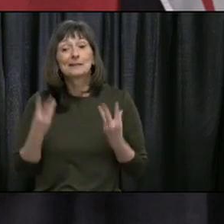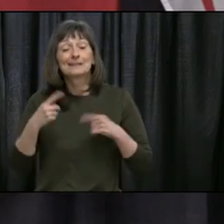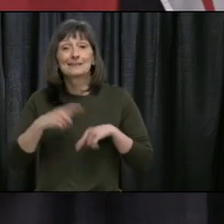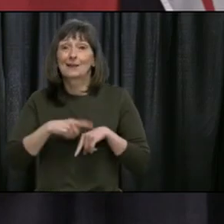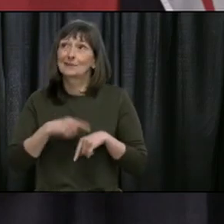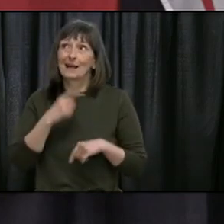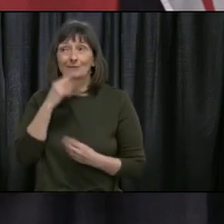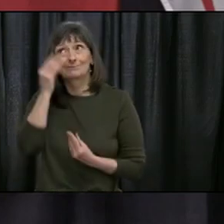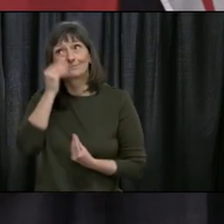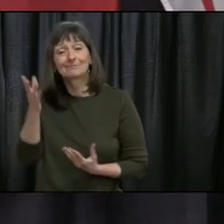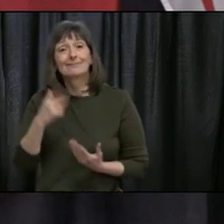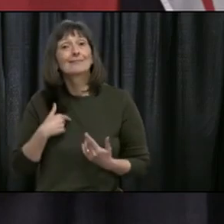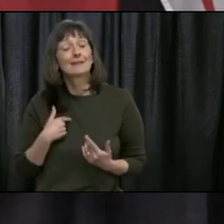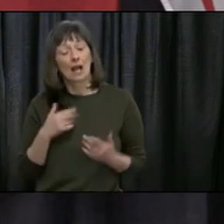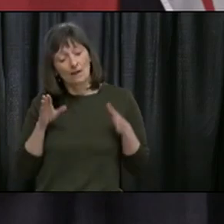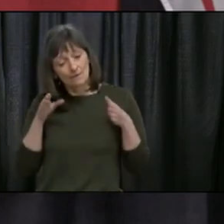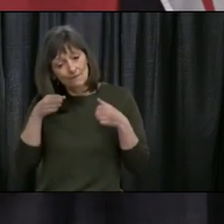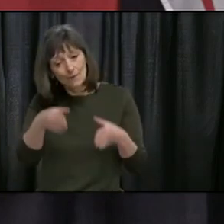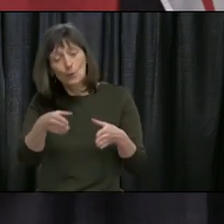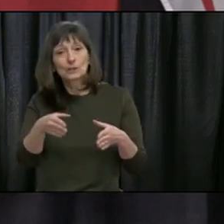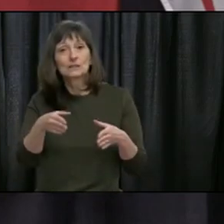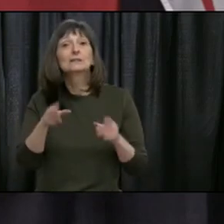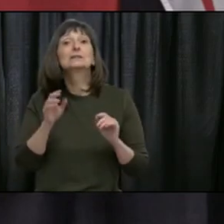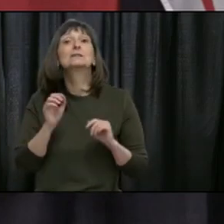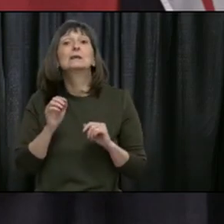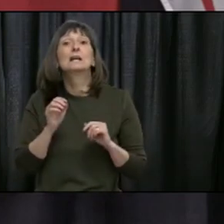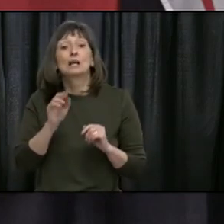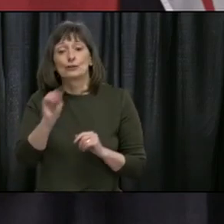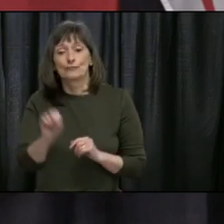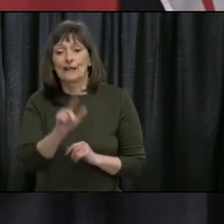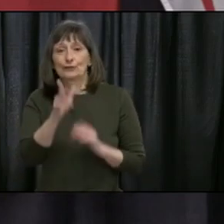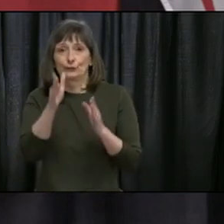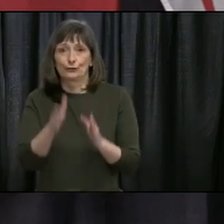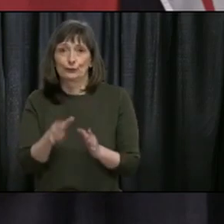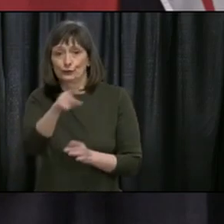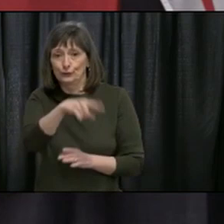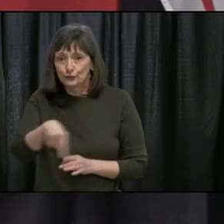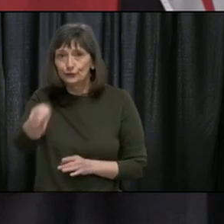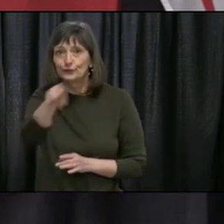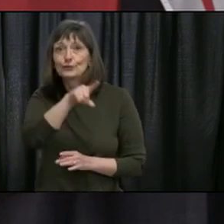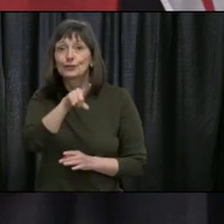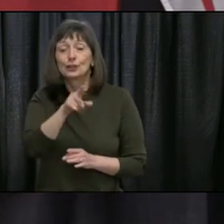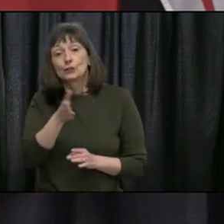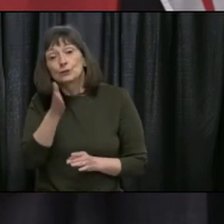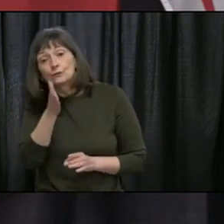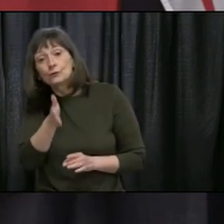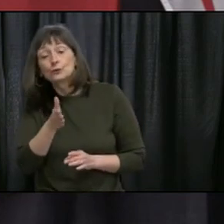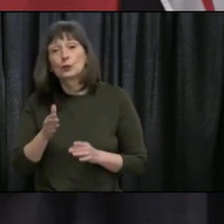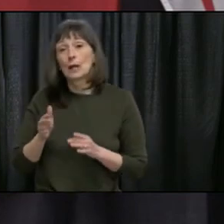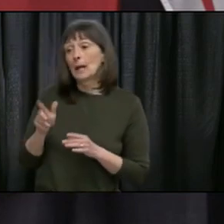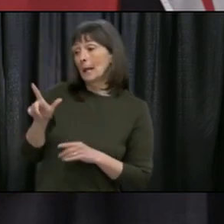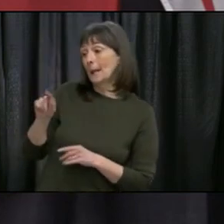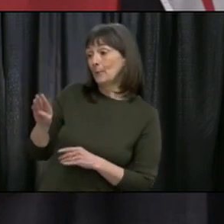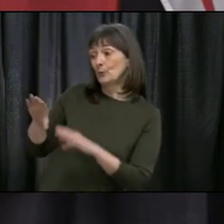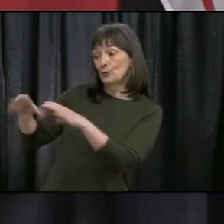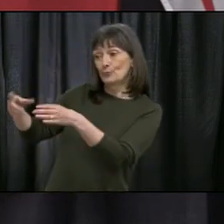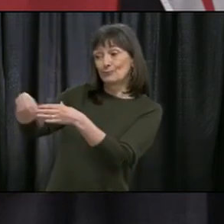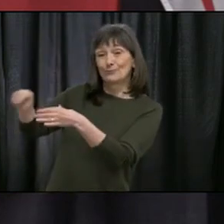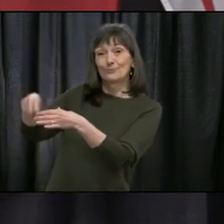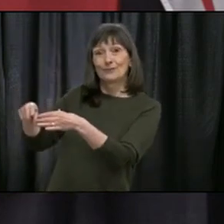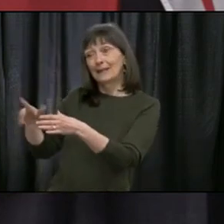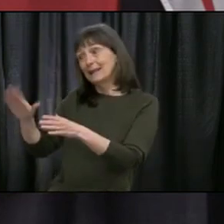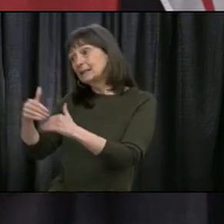focus is and will be, will continue to be on Newfoundlanders and Labradorians, the future of the Liberal Party and its next leader.